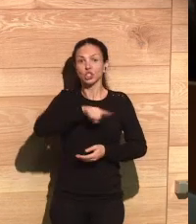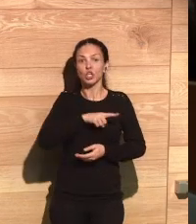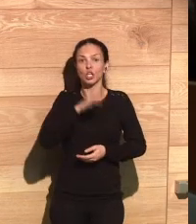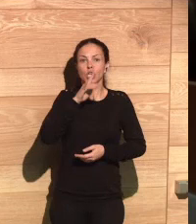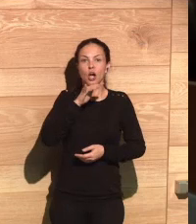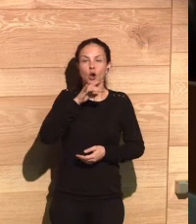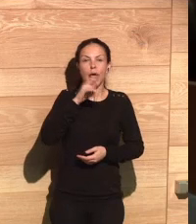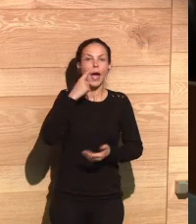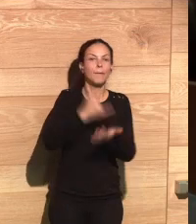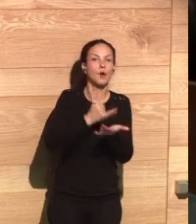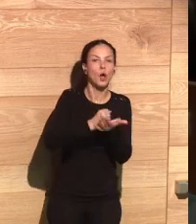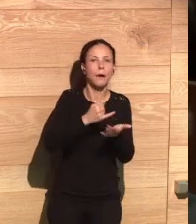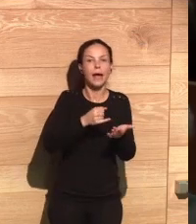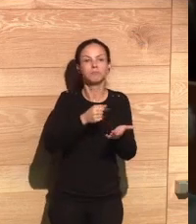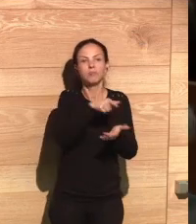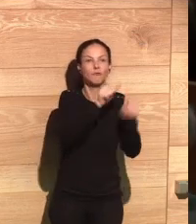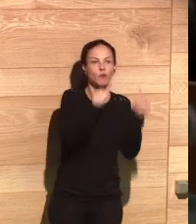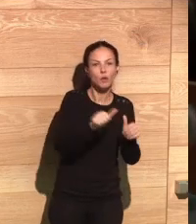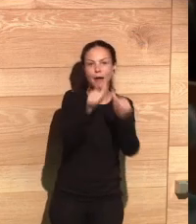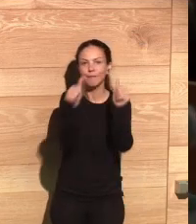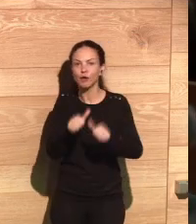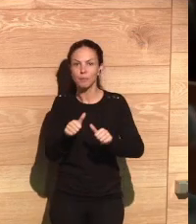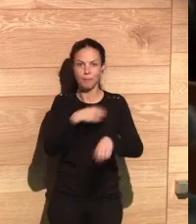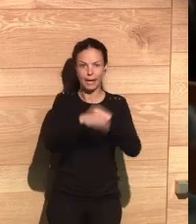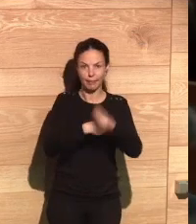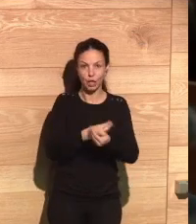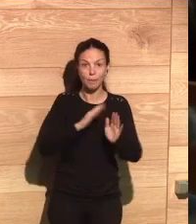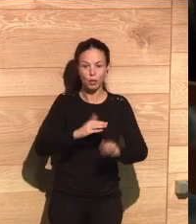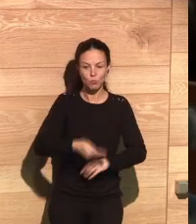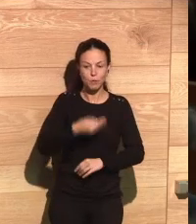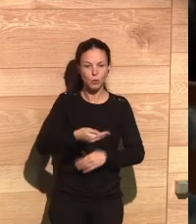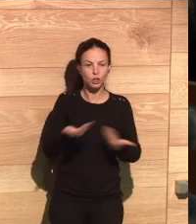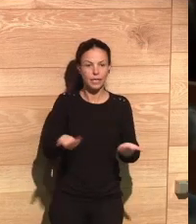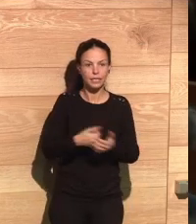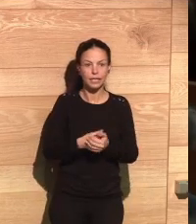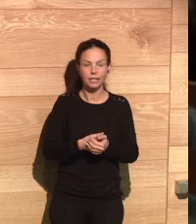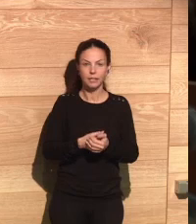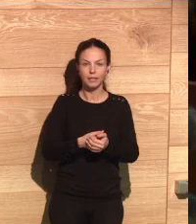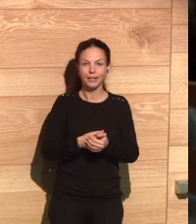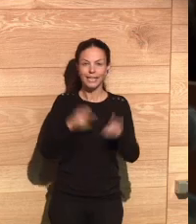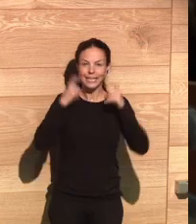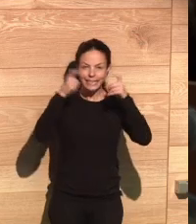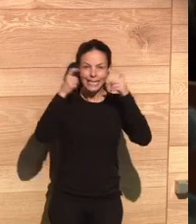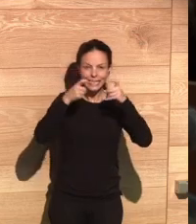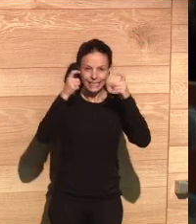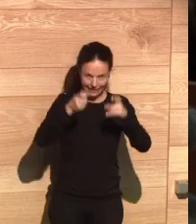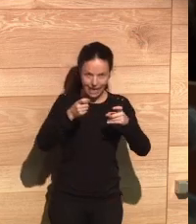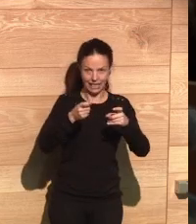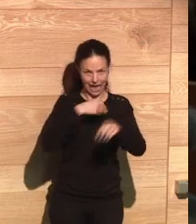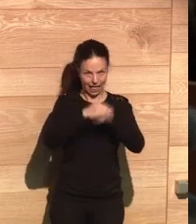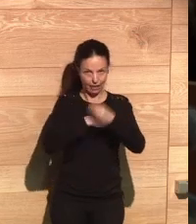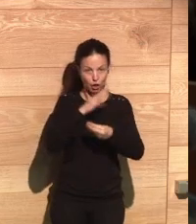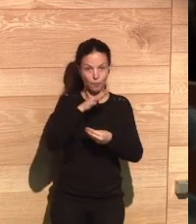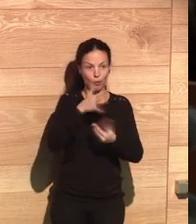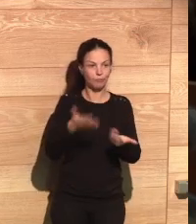And we are going to experiment different ways of doing this. But I think it's very important to try